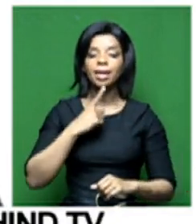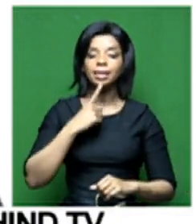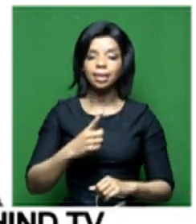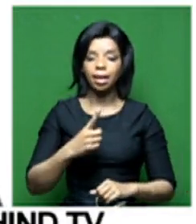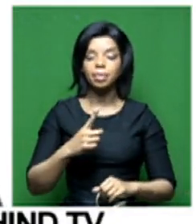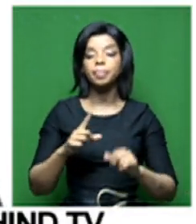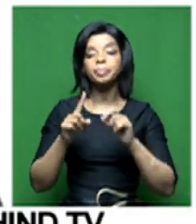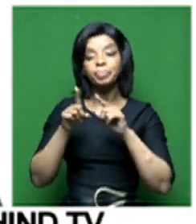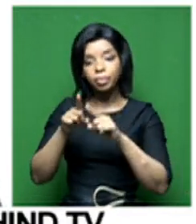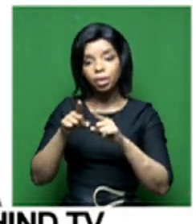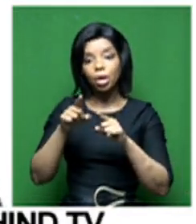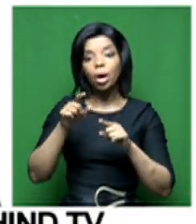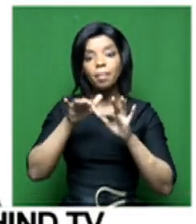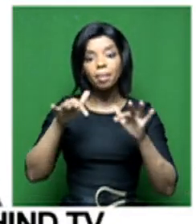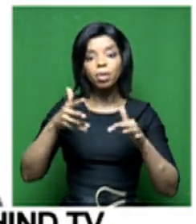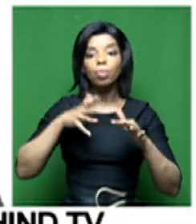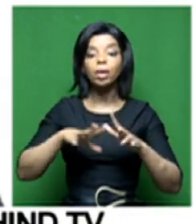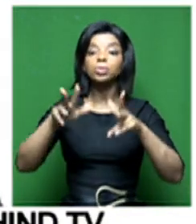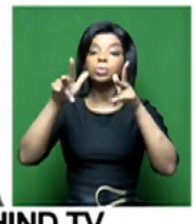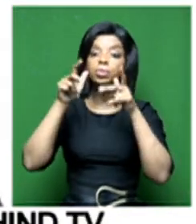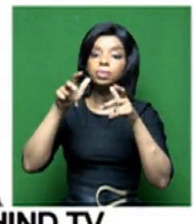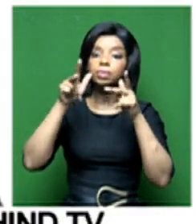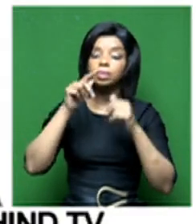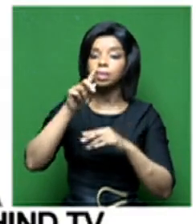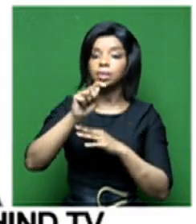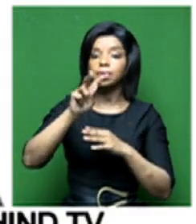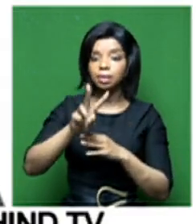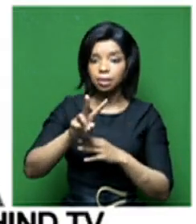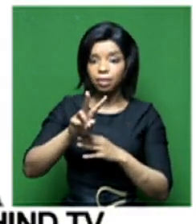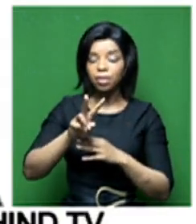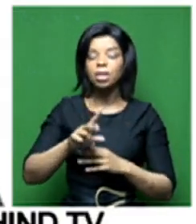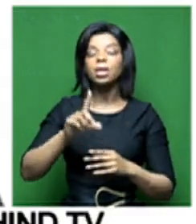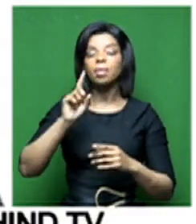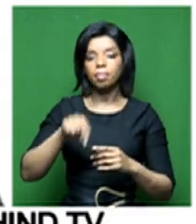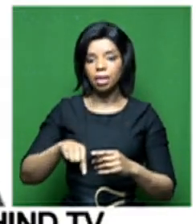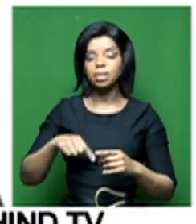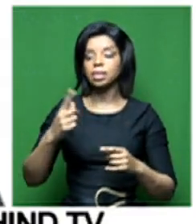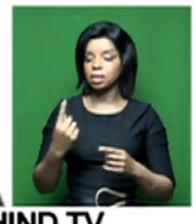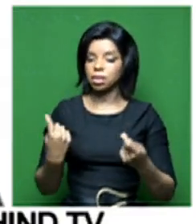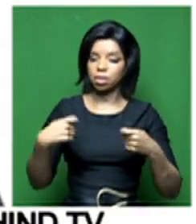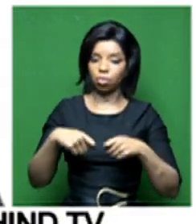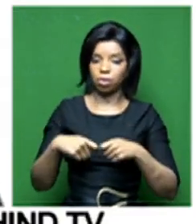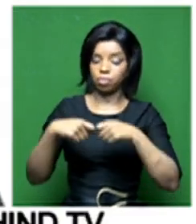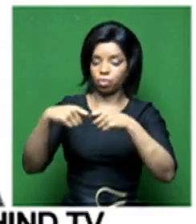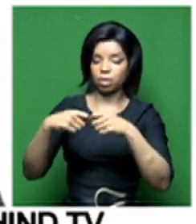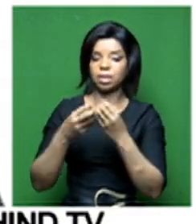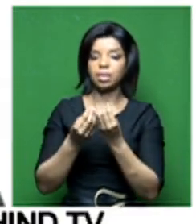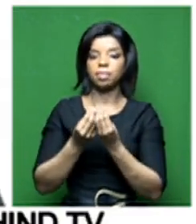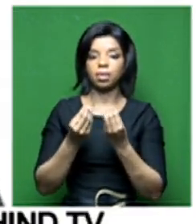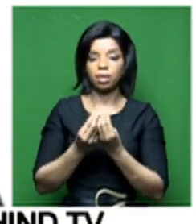broadcaster at least contribute to ensure the feasibility and sustainability